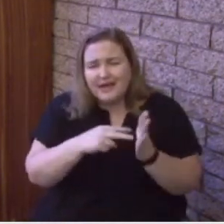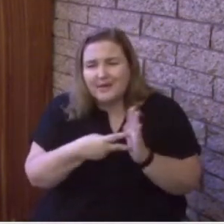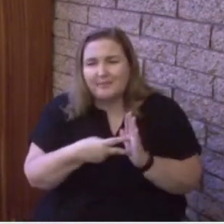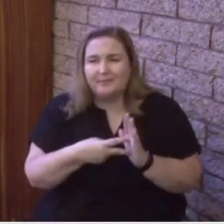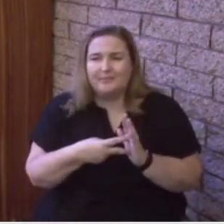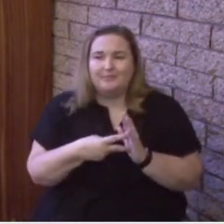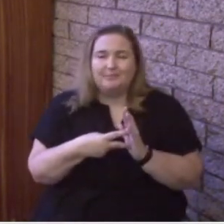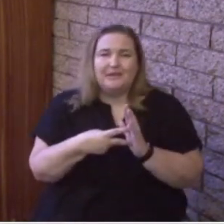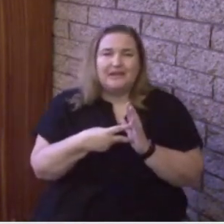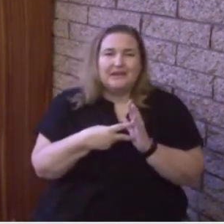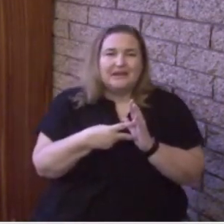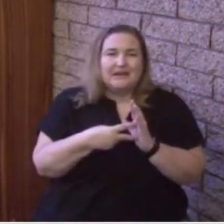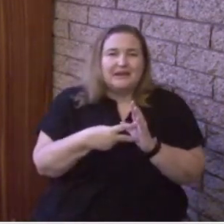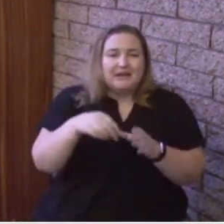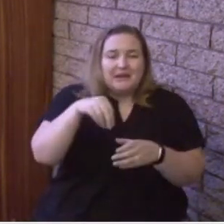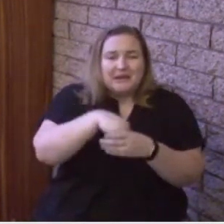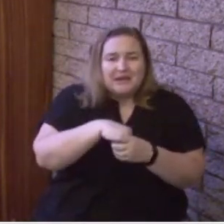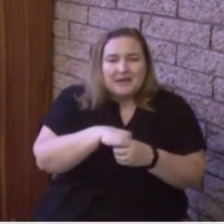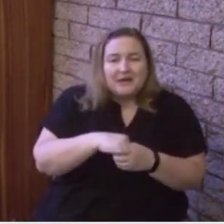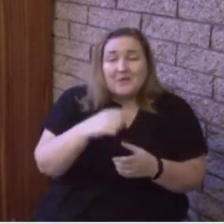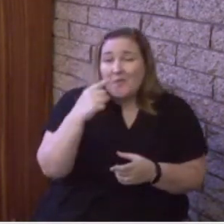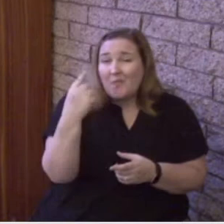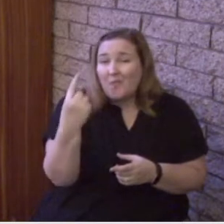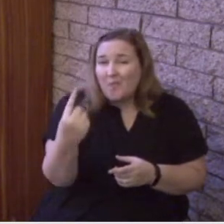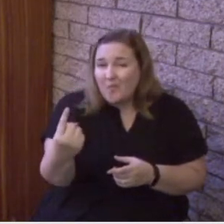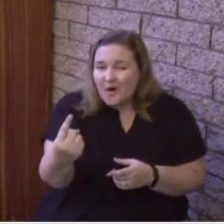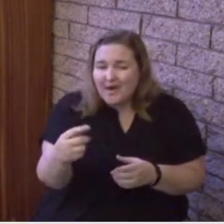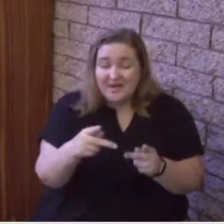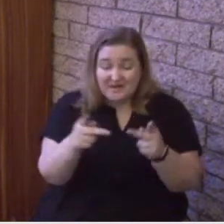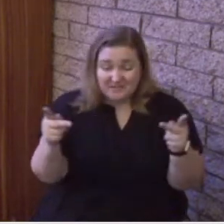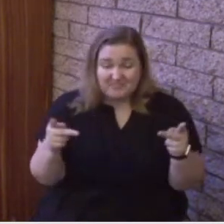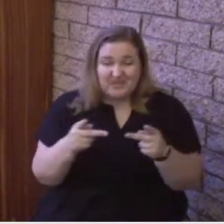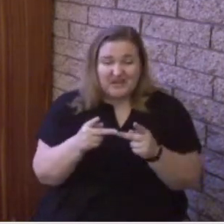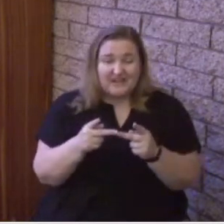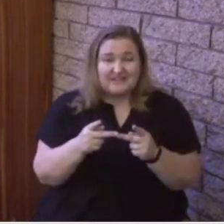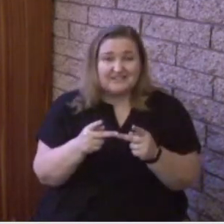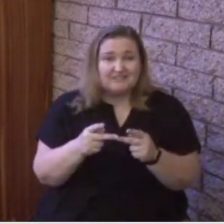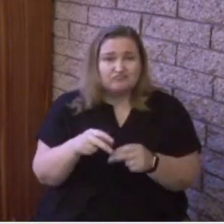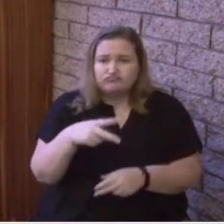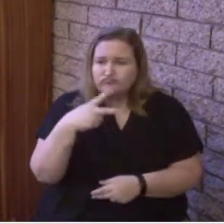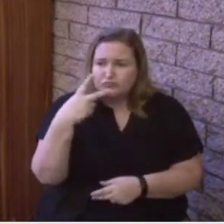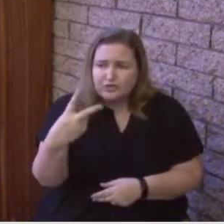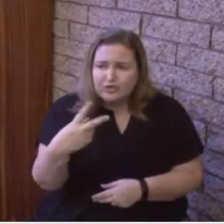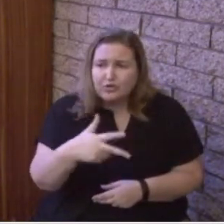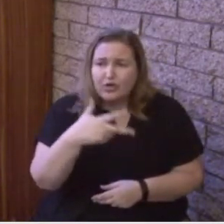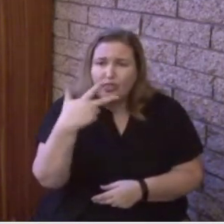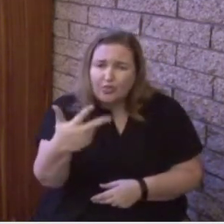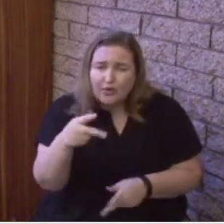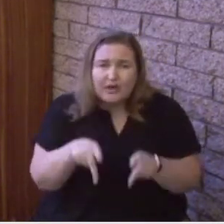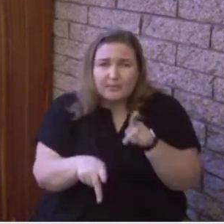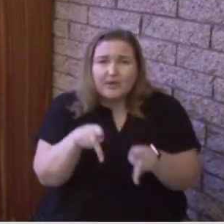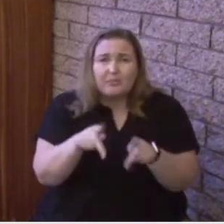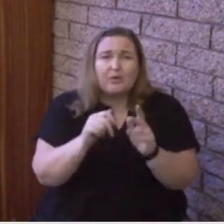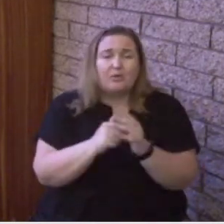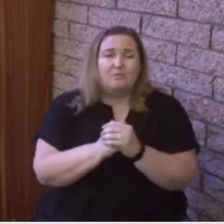we're with maybe a small group of one or two, two or two or three people that when we call upon the name of the Lord, when